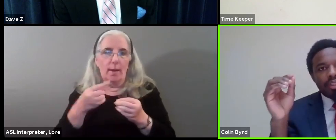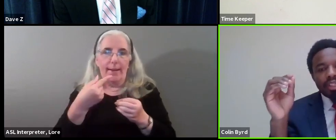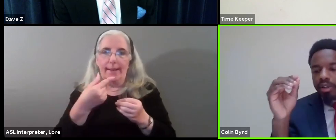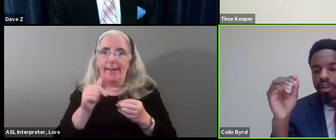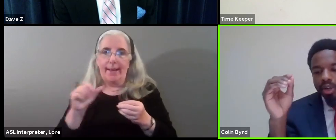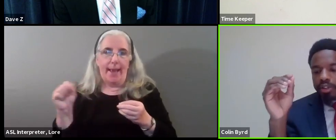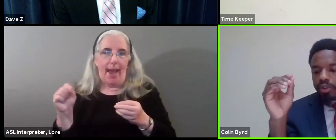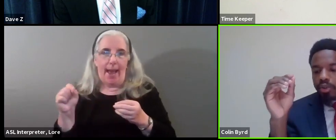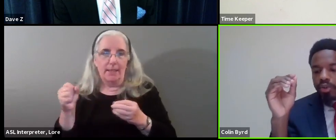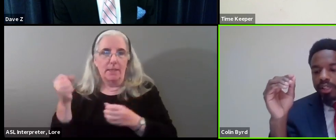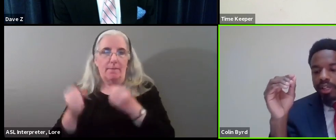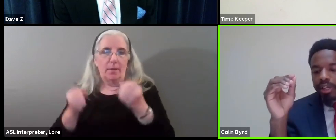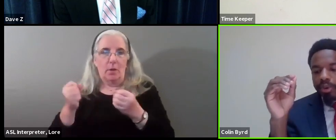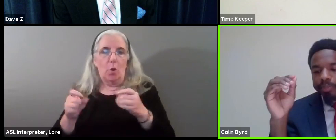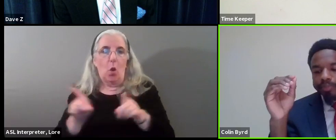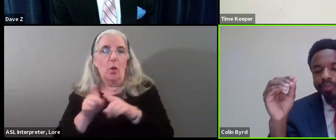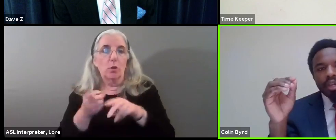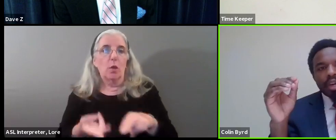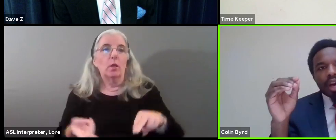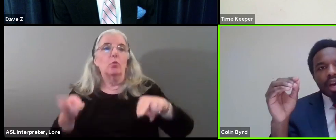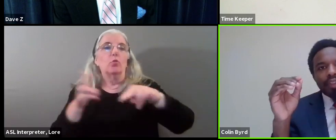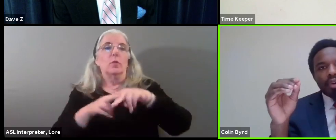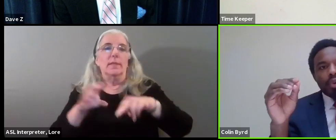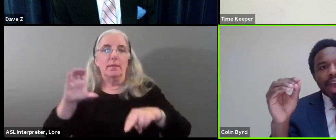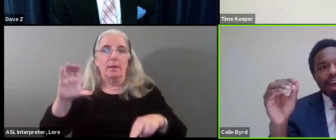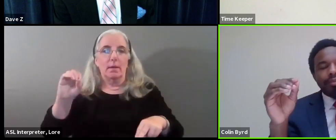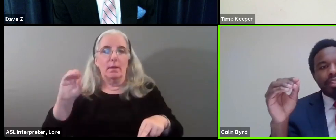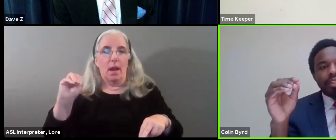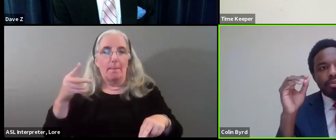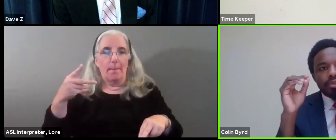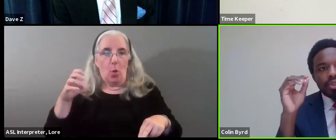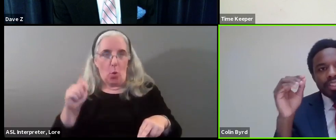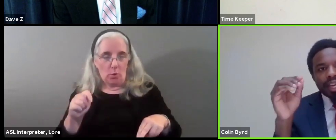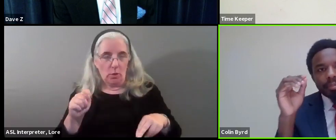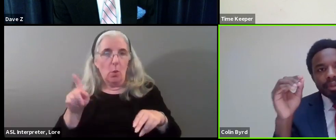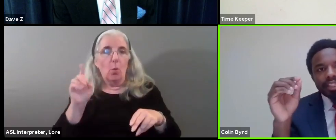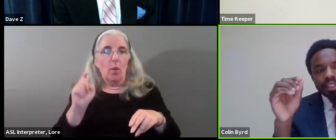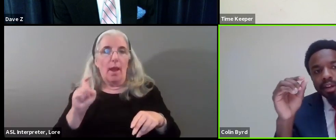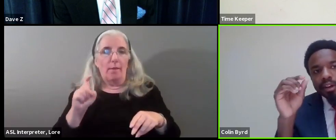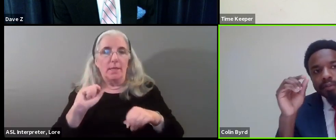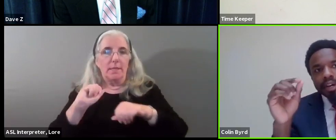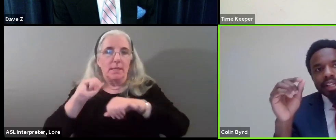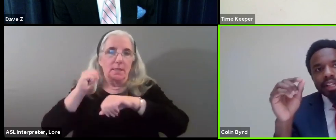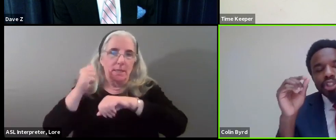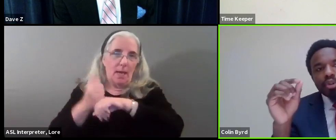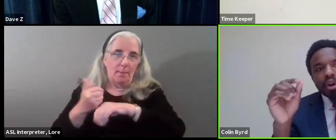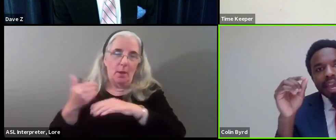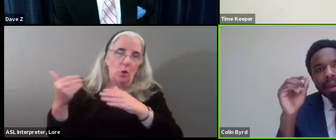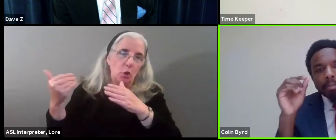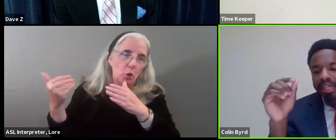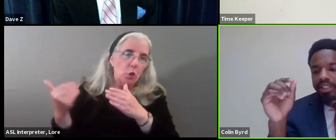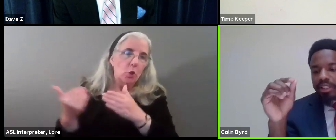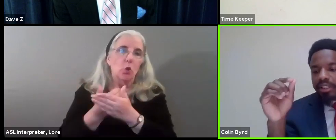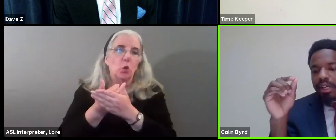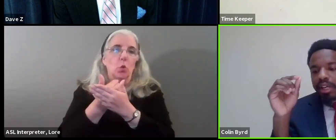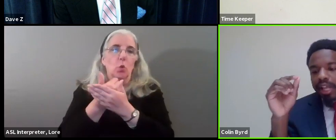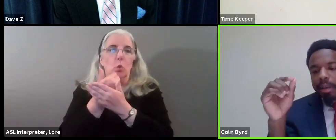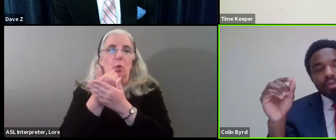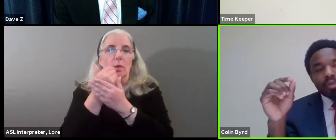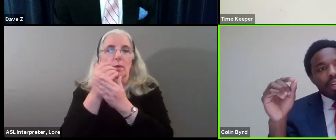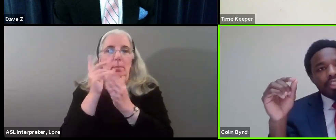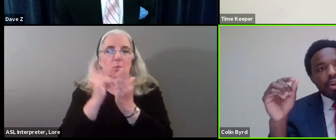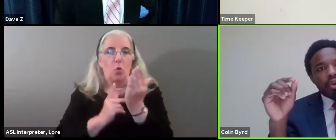composting is going to be also critically important. I think we have to set in place very strong, ambitious